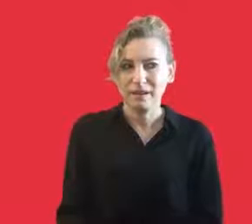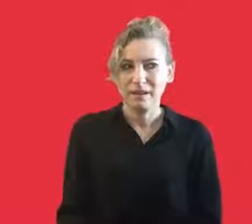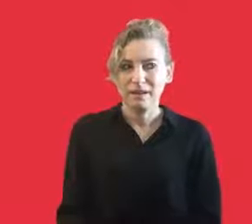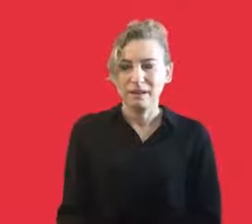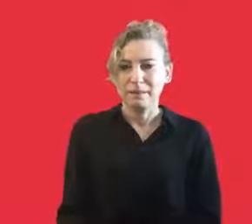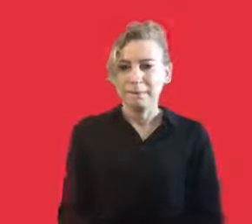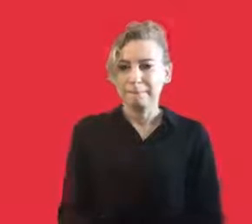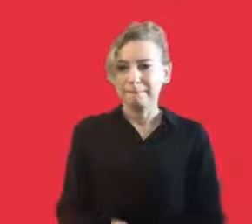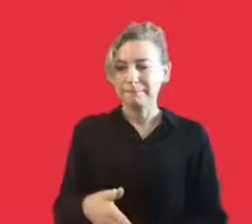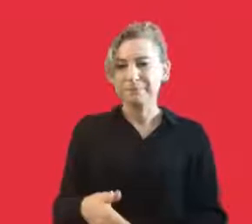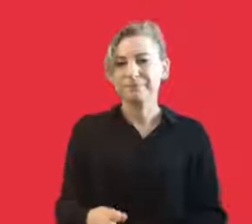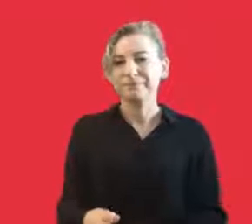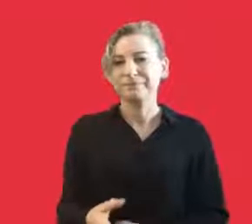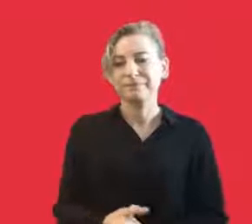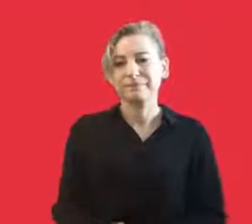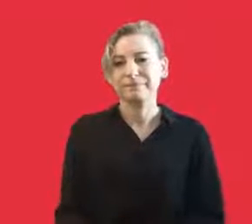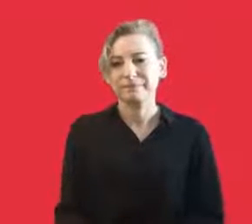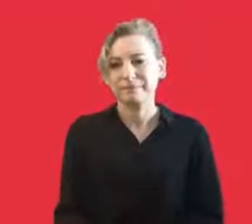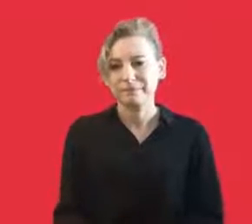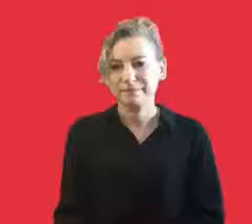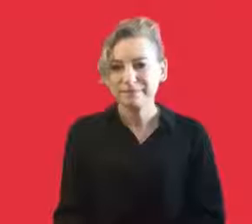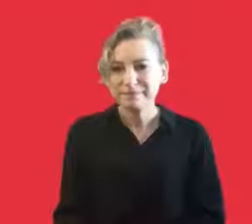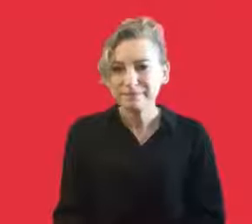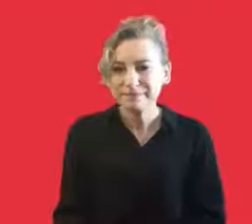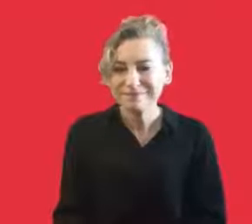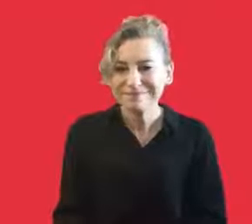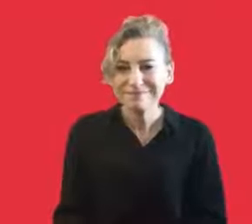So we have to work together. We're always saying this.